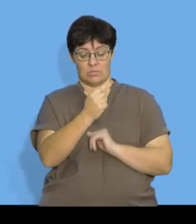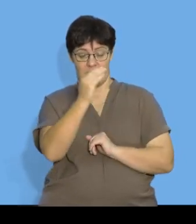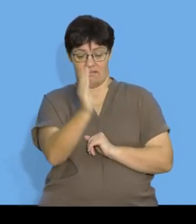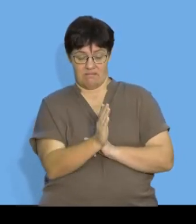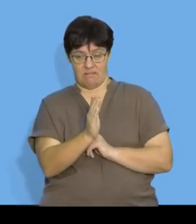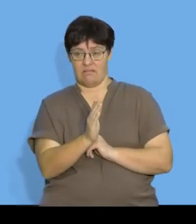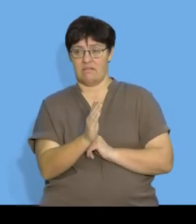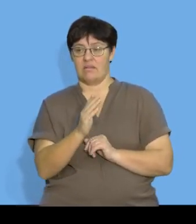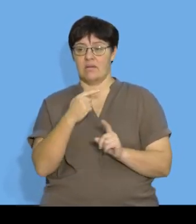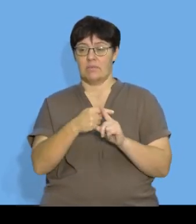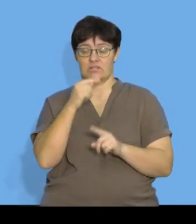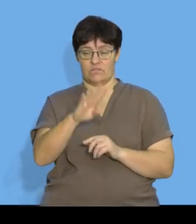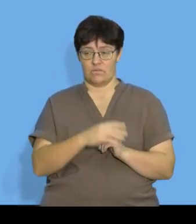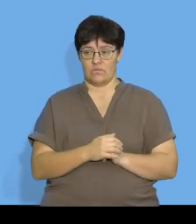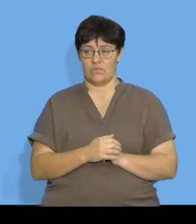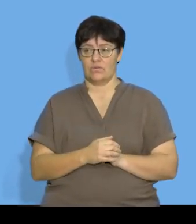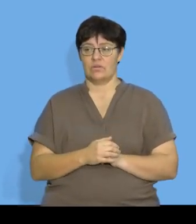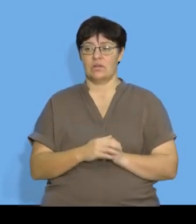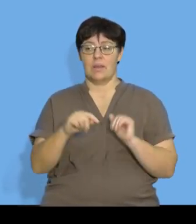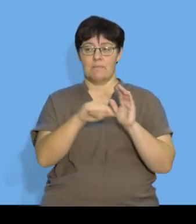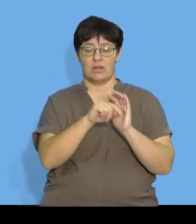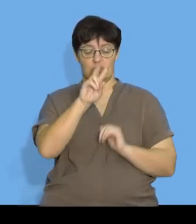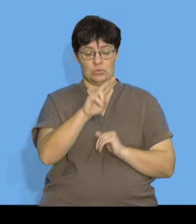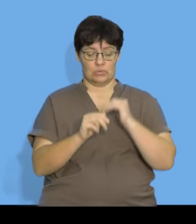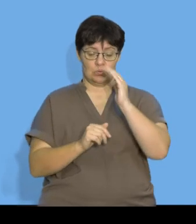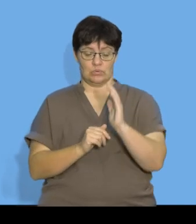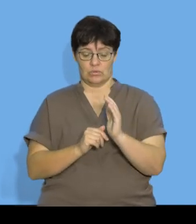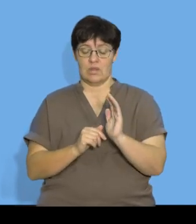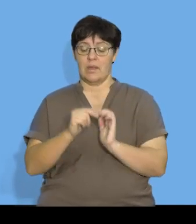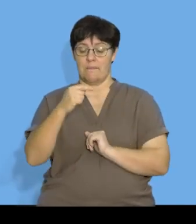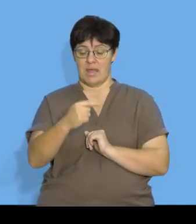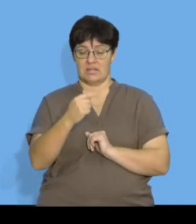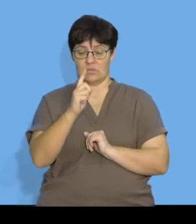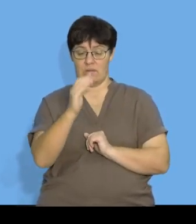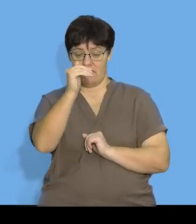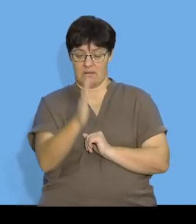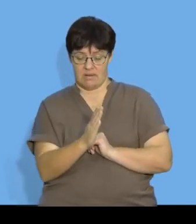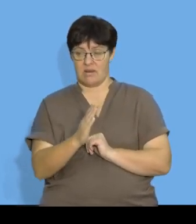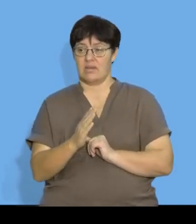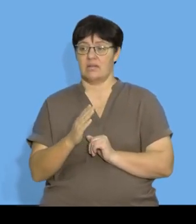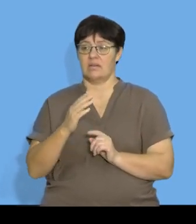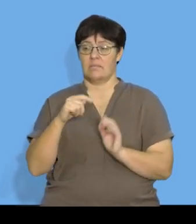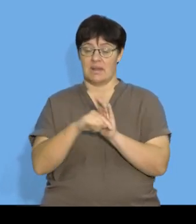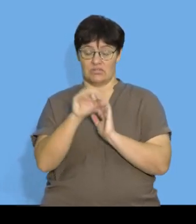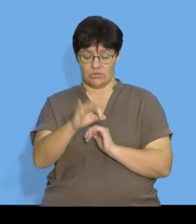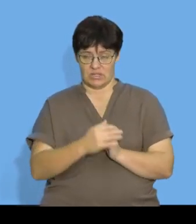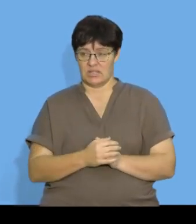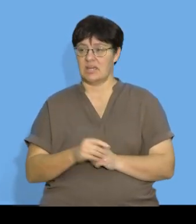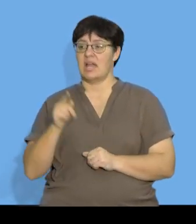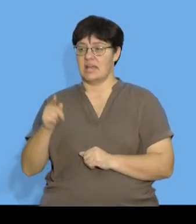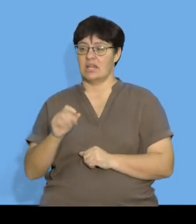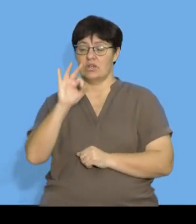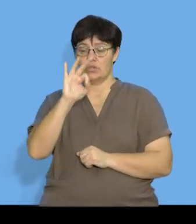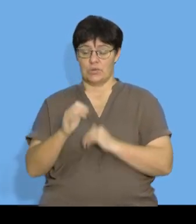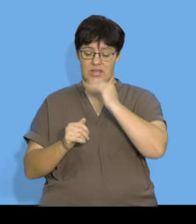into each time or each place where I've got an x because this is going to help me find the actual values